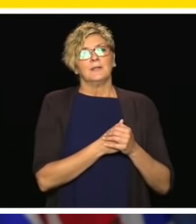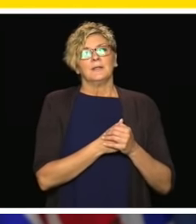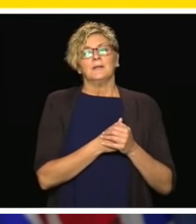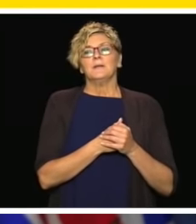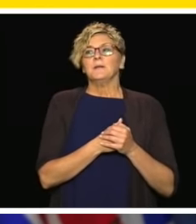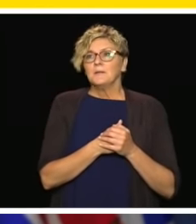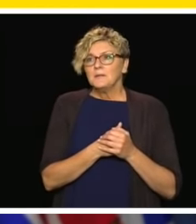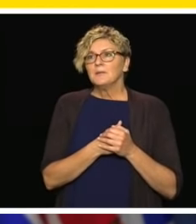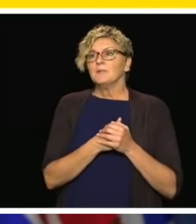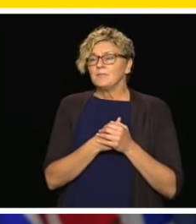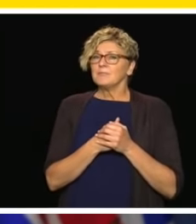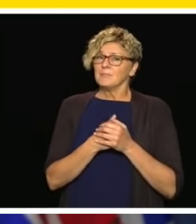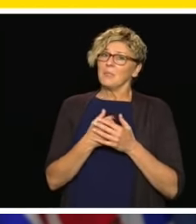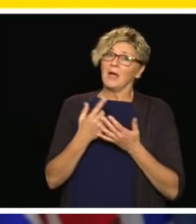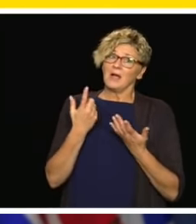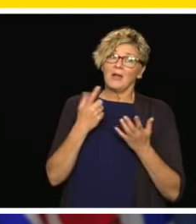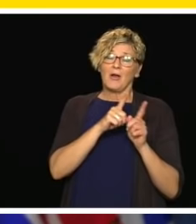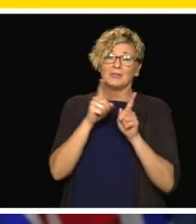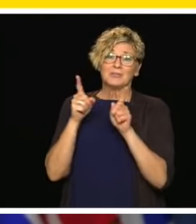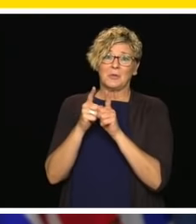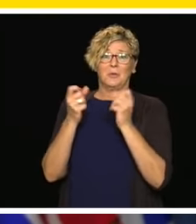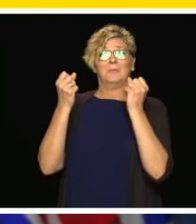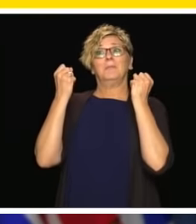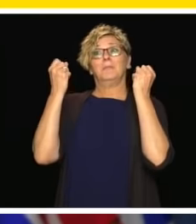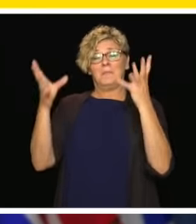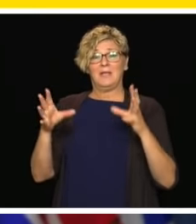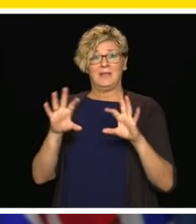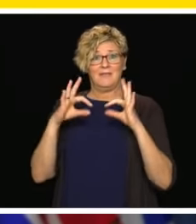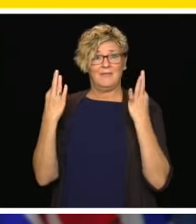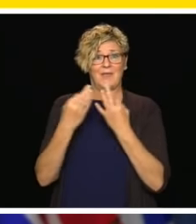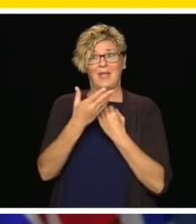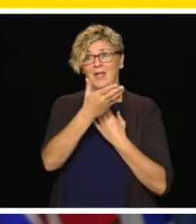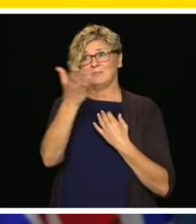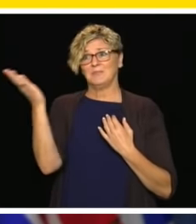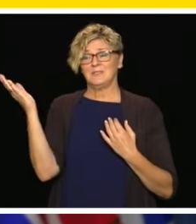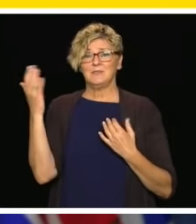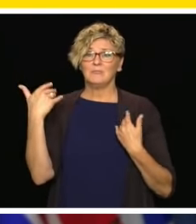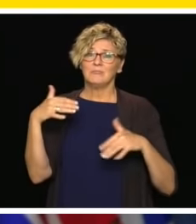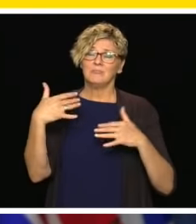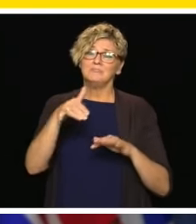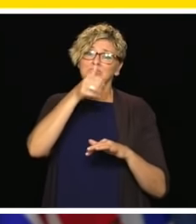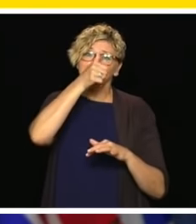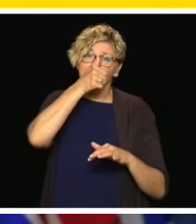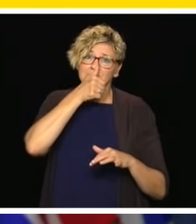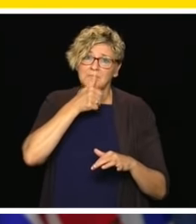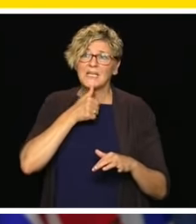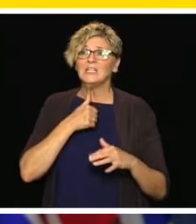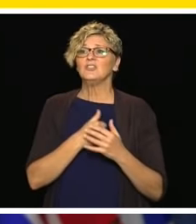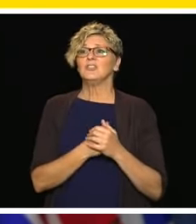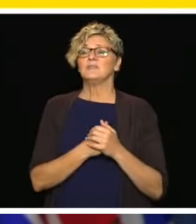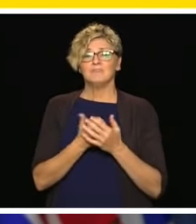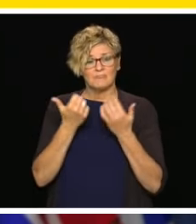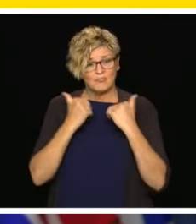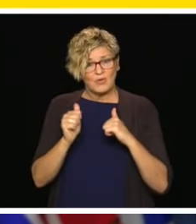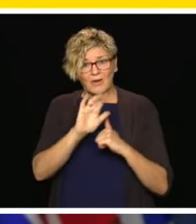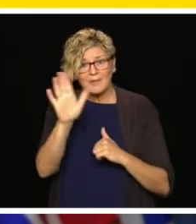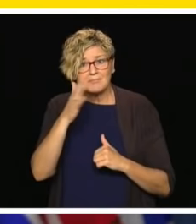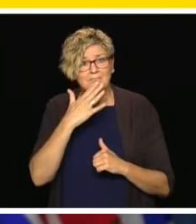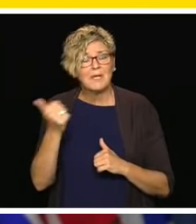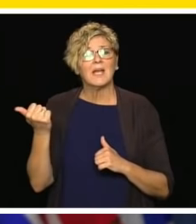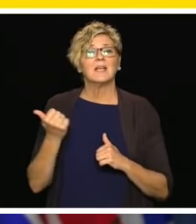measured, very patient and very engaged, which is good. But I think